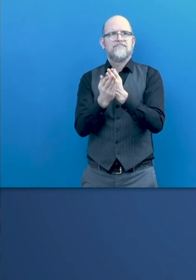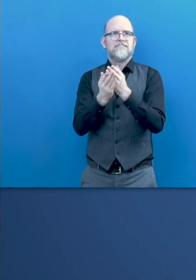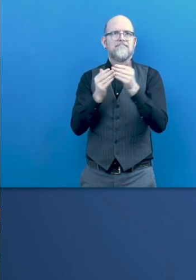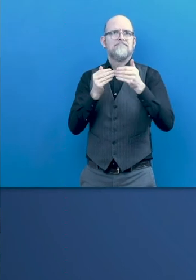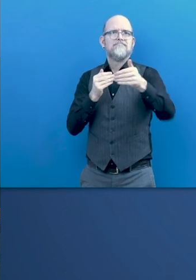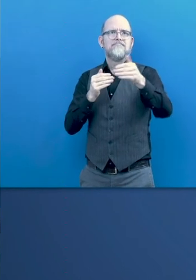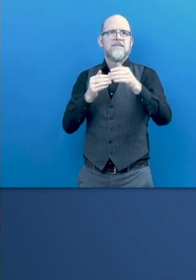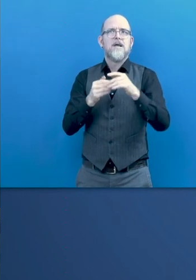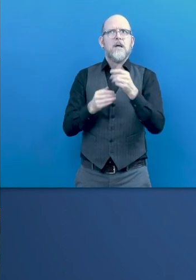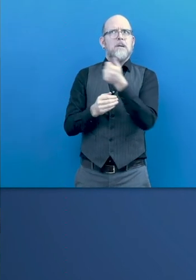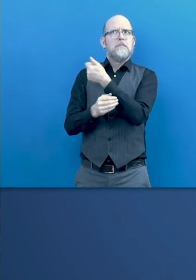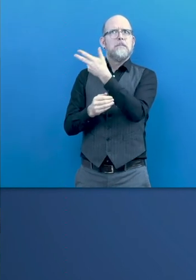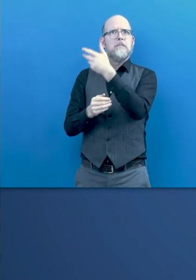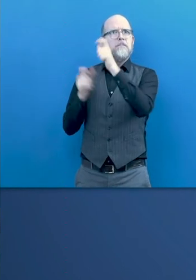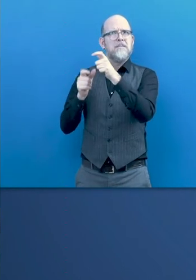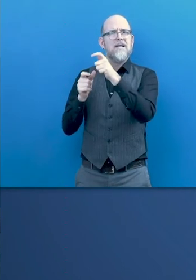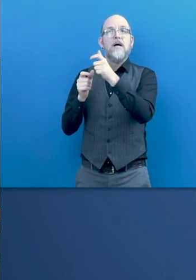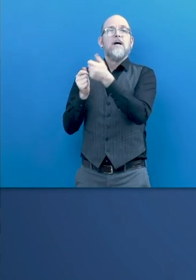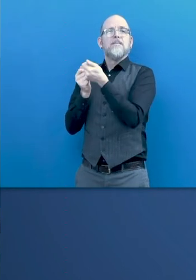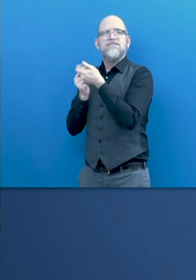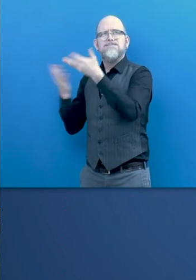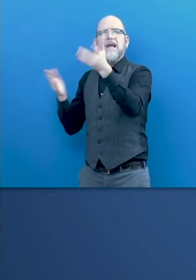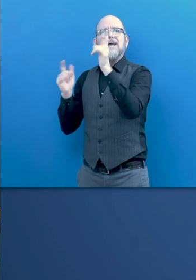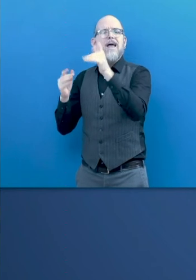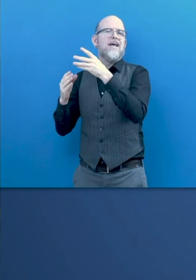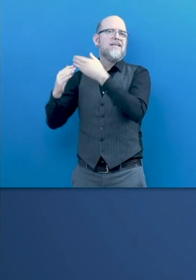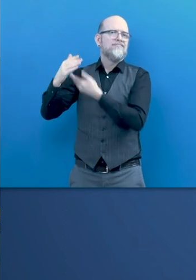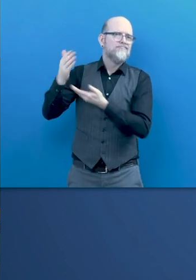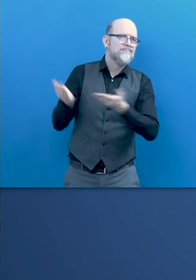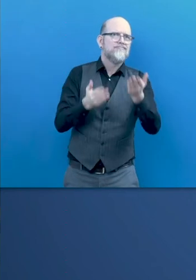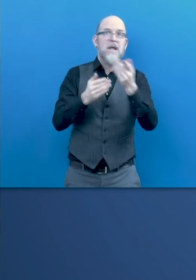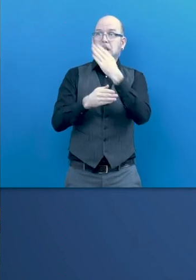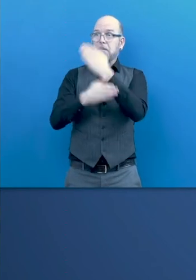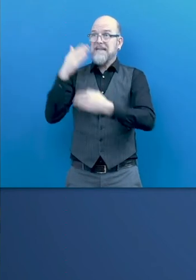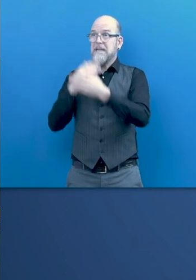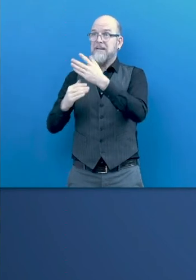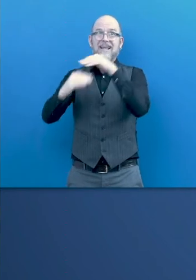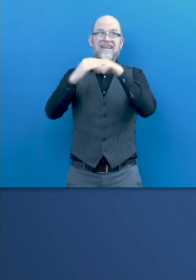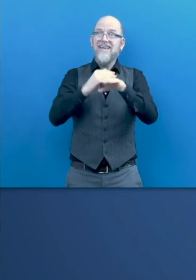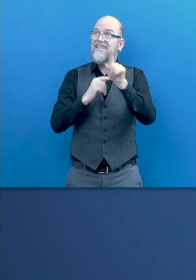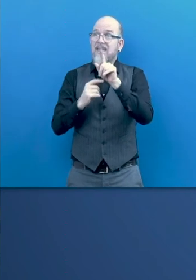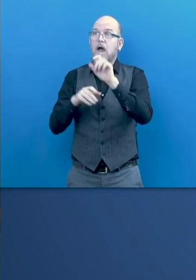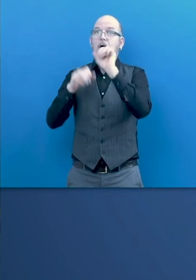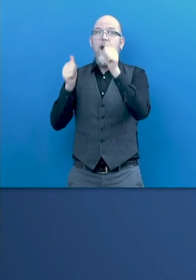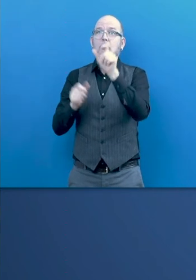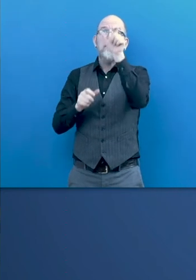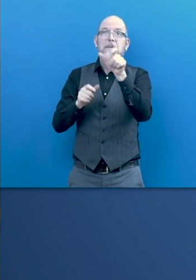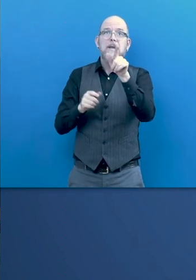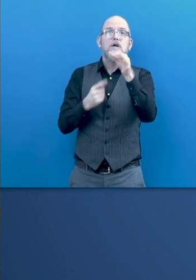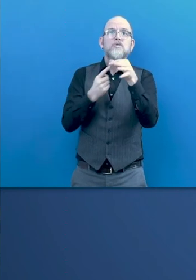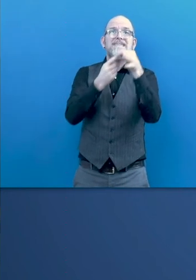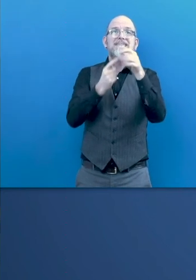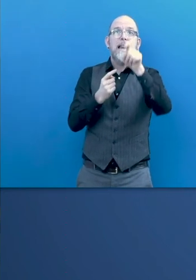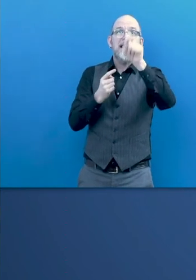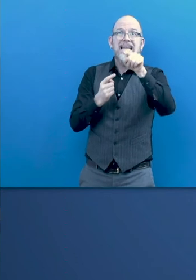of people. Not only with disabilities, older people, others with specific needs, et cetera. Well,